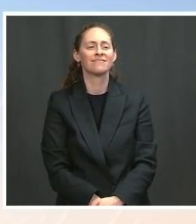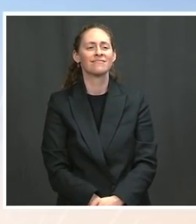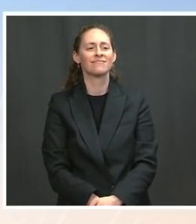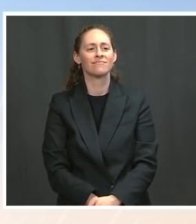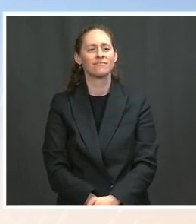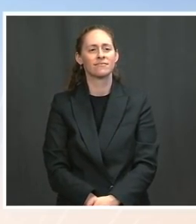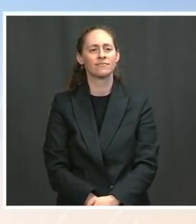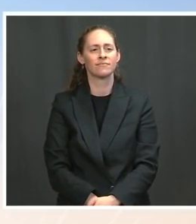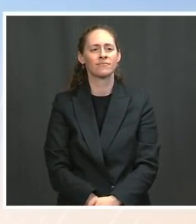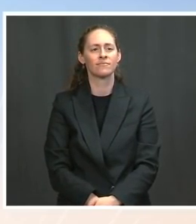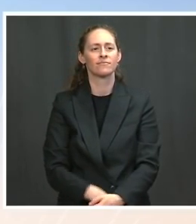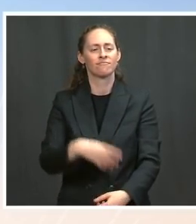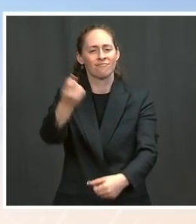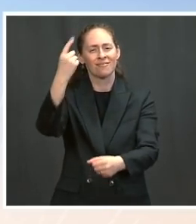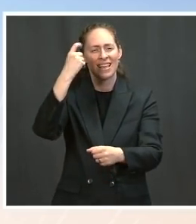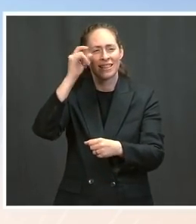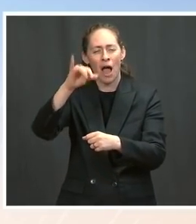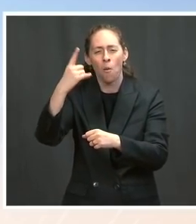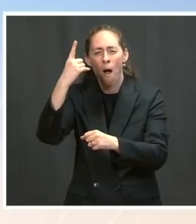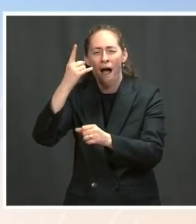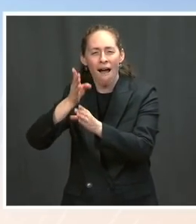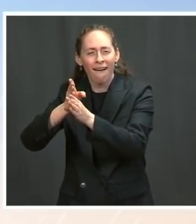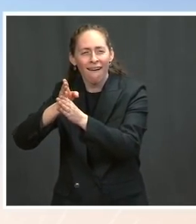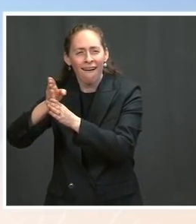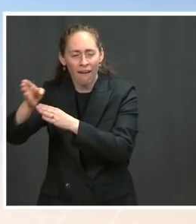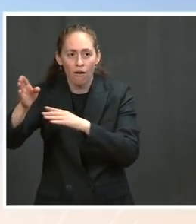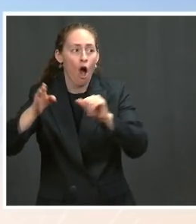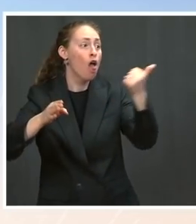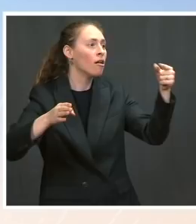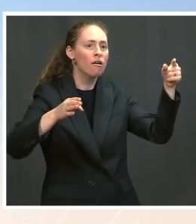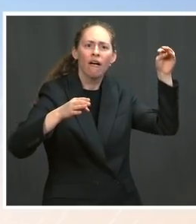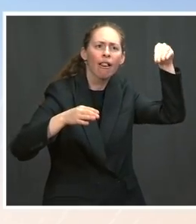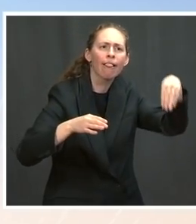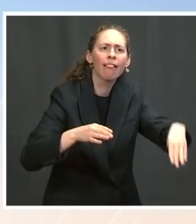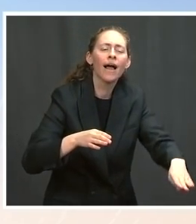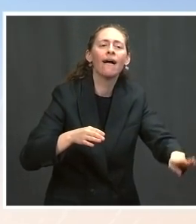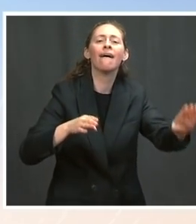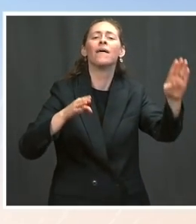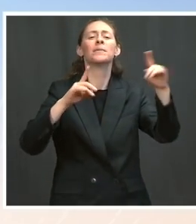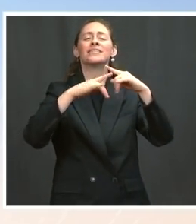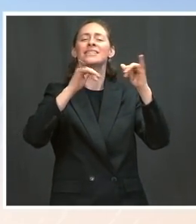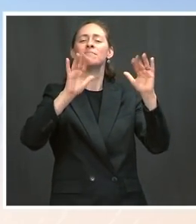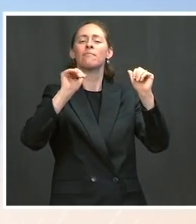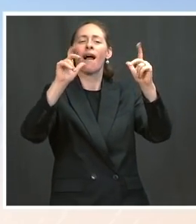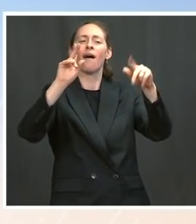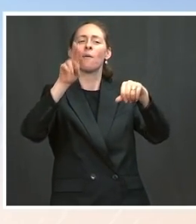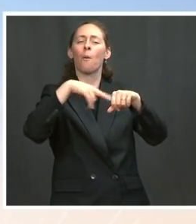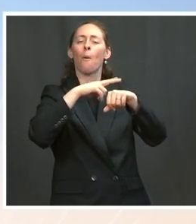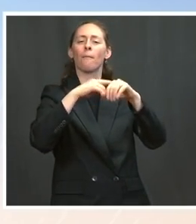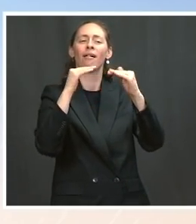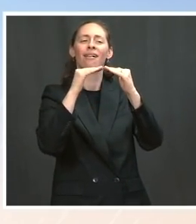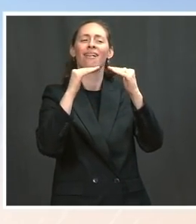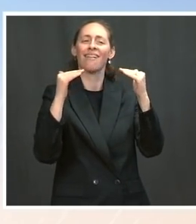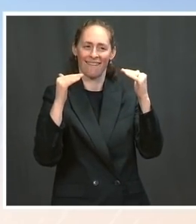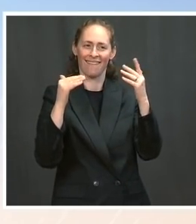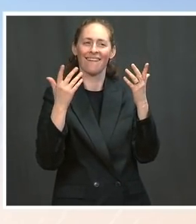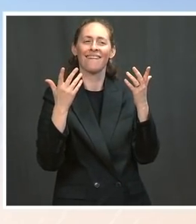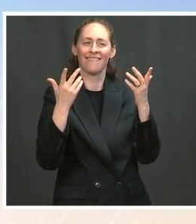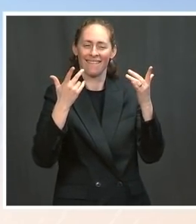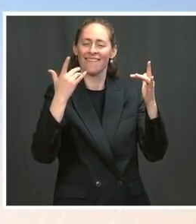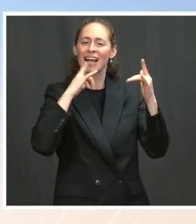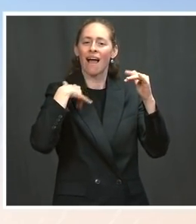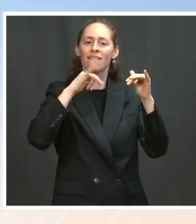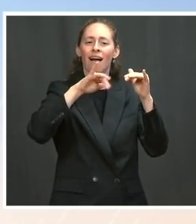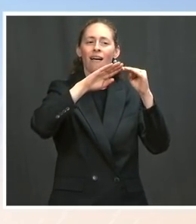actually fell at the beginning of the pandemic, and, you know, we're seeing a revival, not back yet up to normal